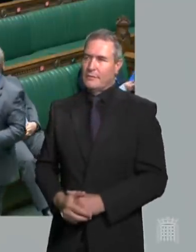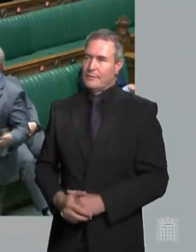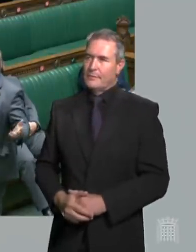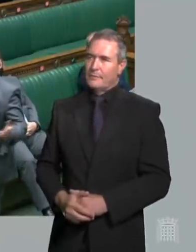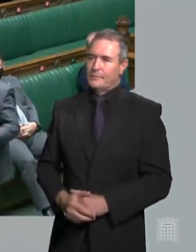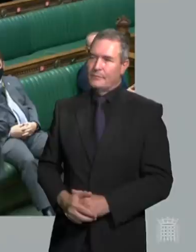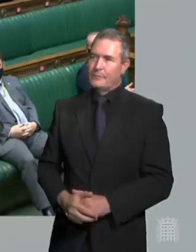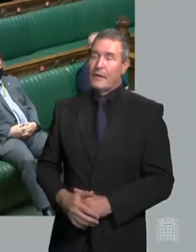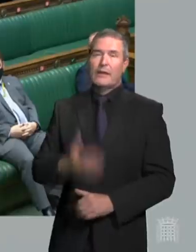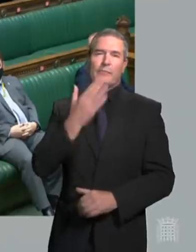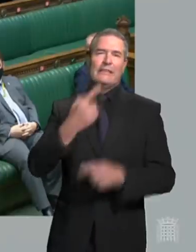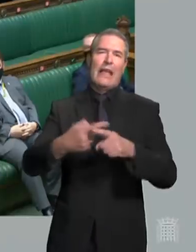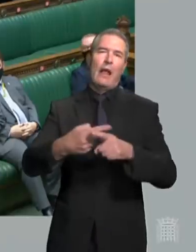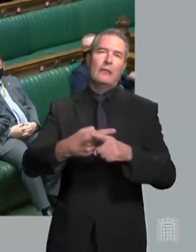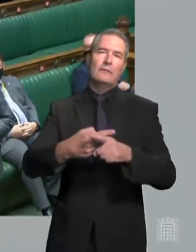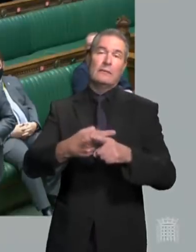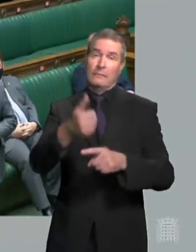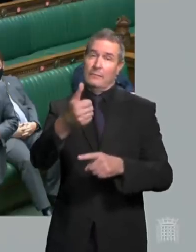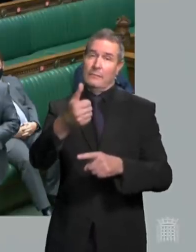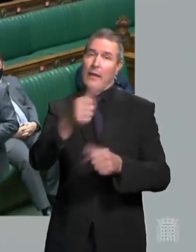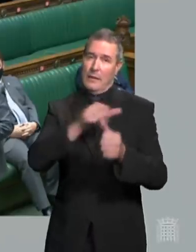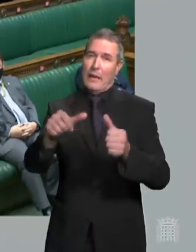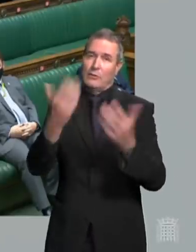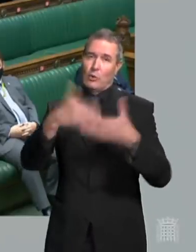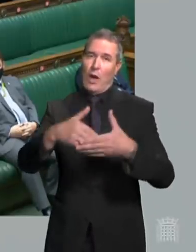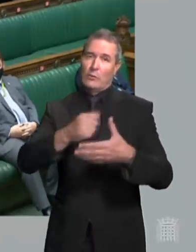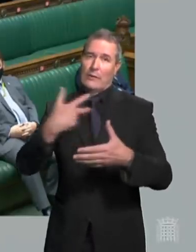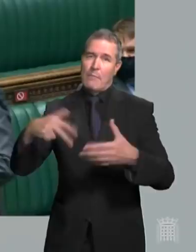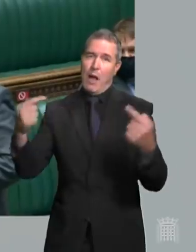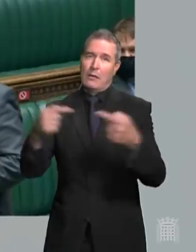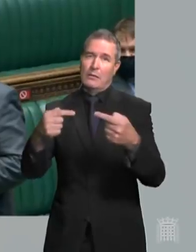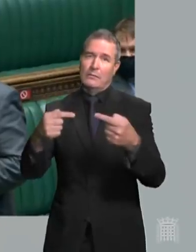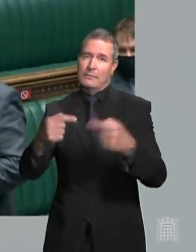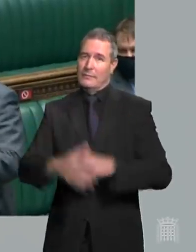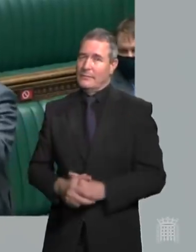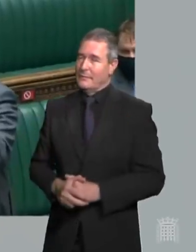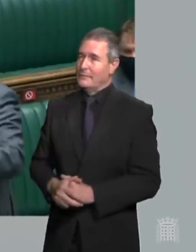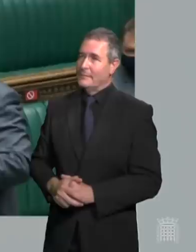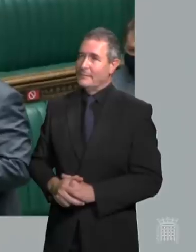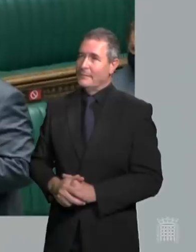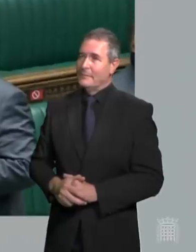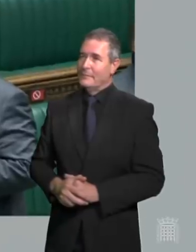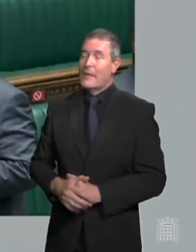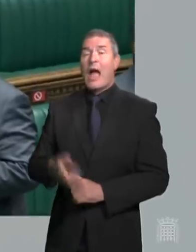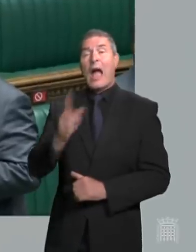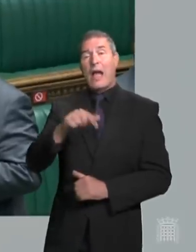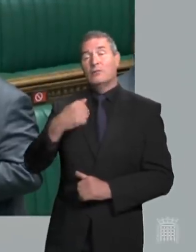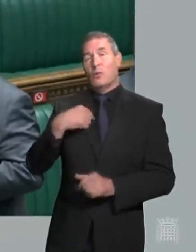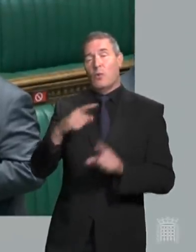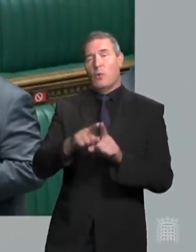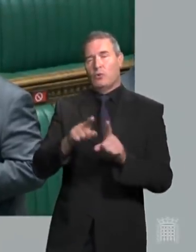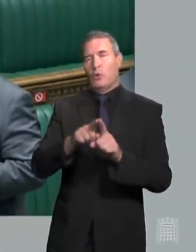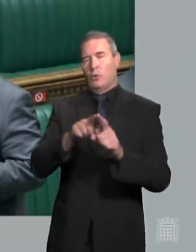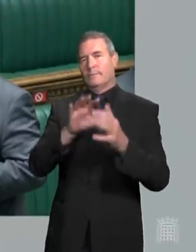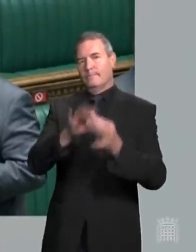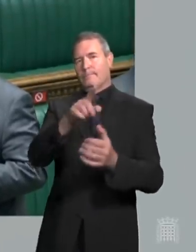Mr Speaker. And can I wish England all the best for the football match tonight against Denmark? And I associate myself with the